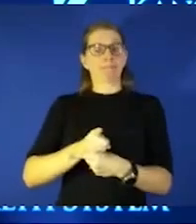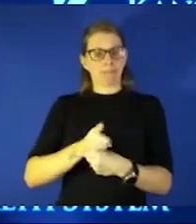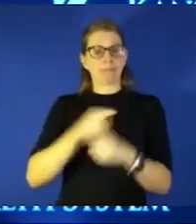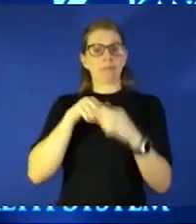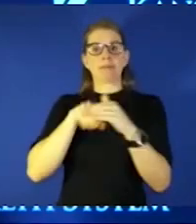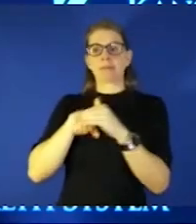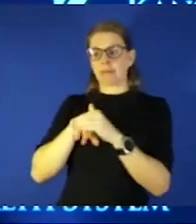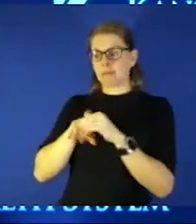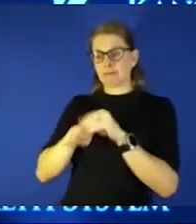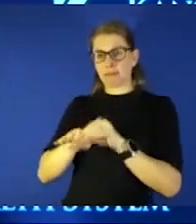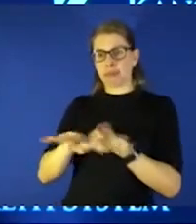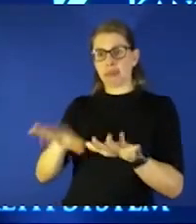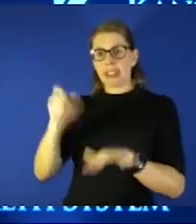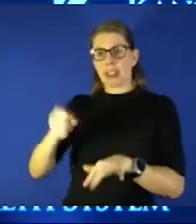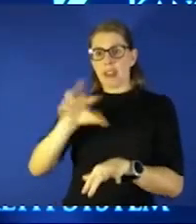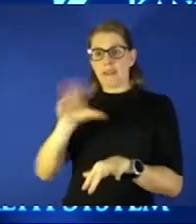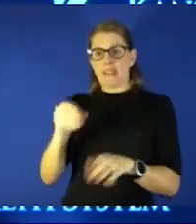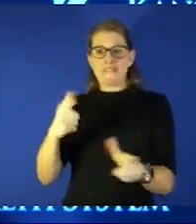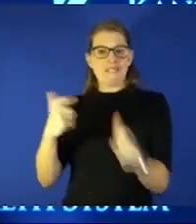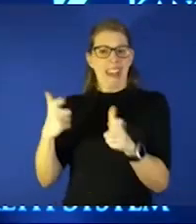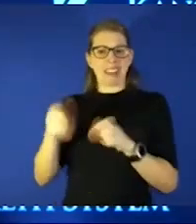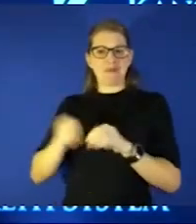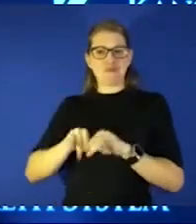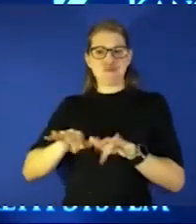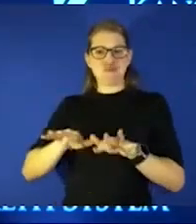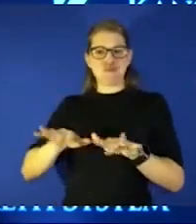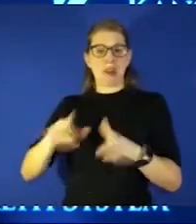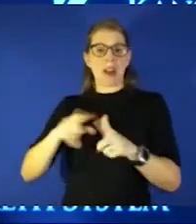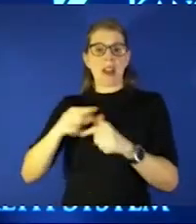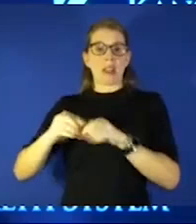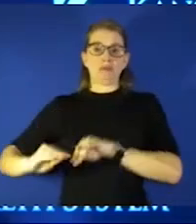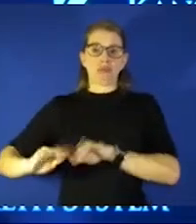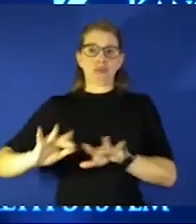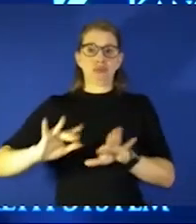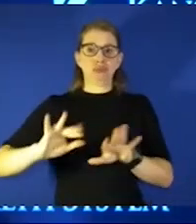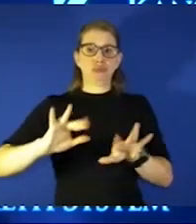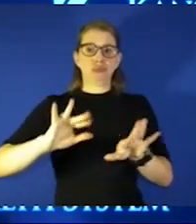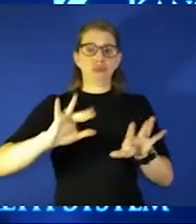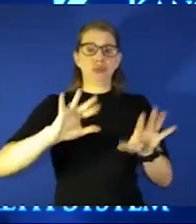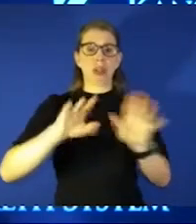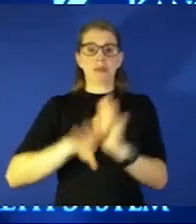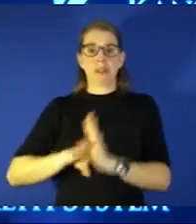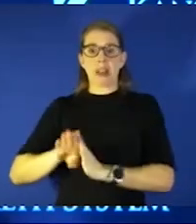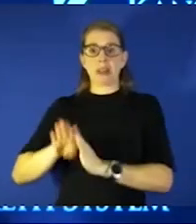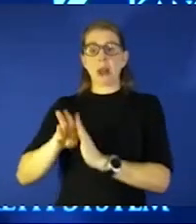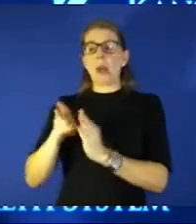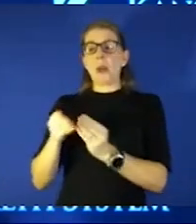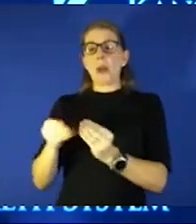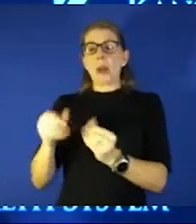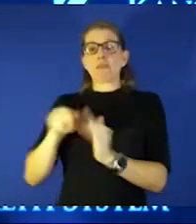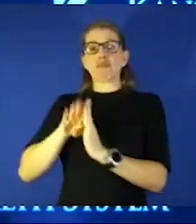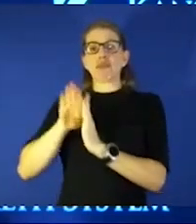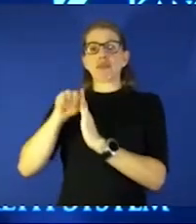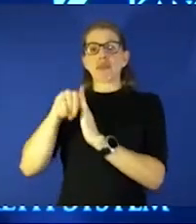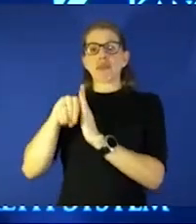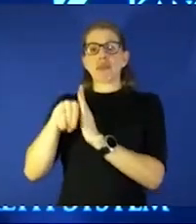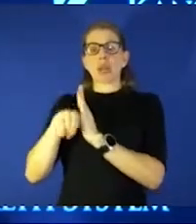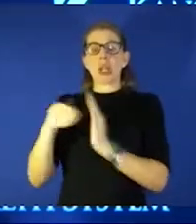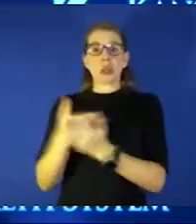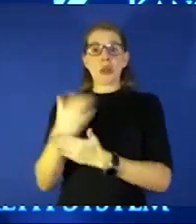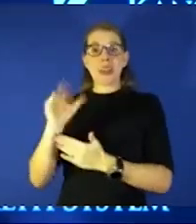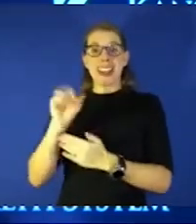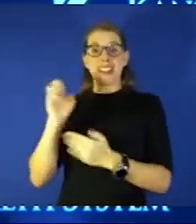through South Africa relatively rapidly and then it so it peaked and now it's starting to fade a little bit and there are numbers of new cases are starting to drop